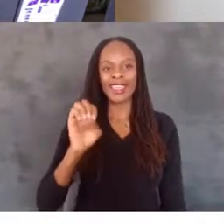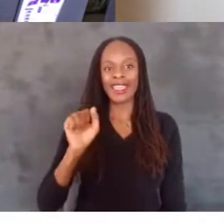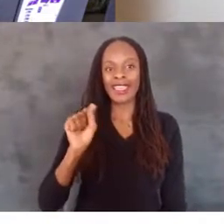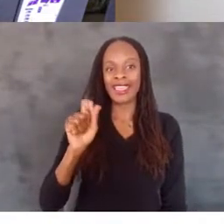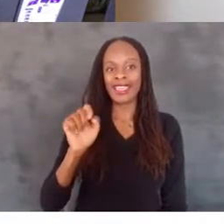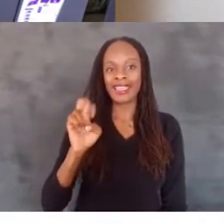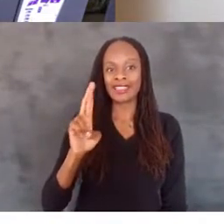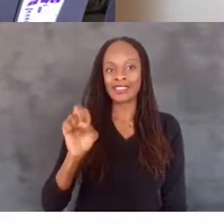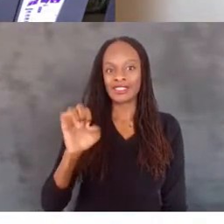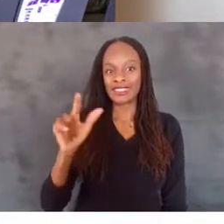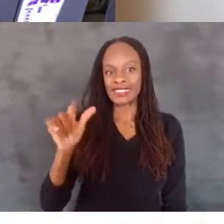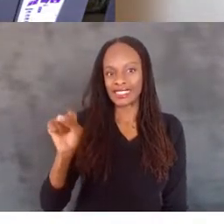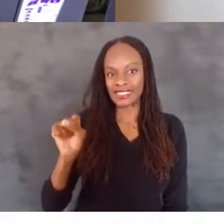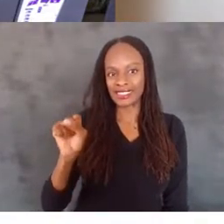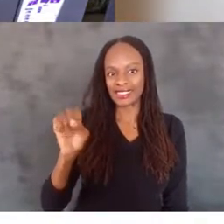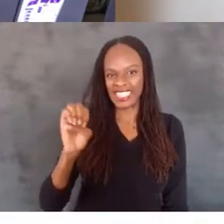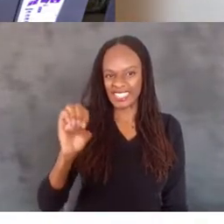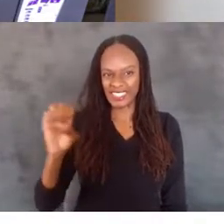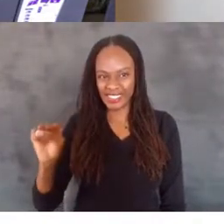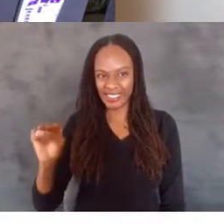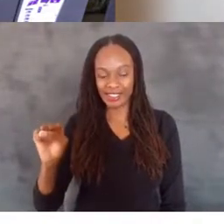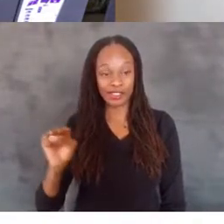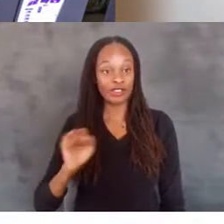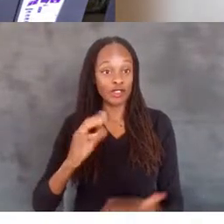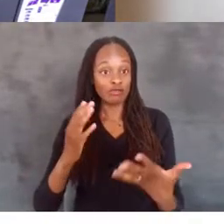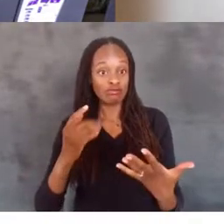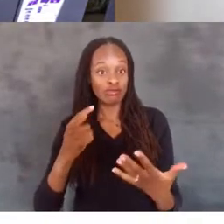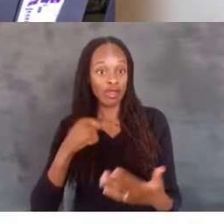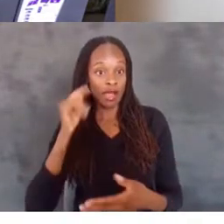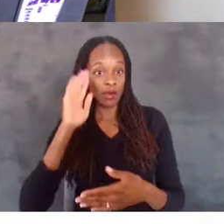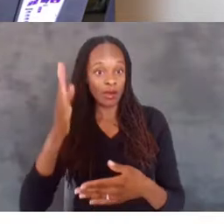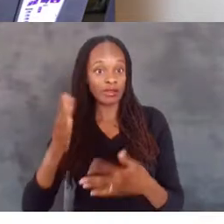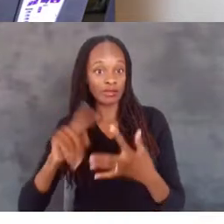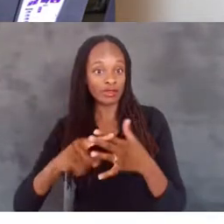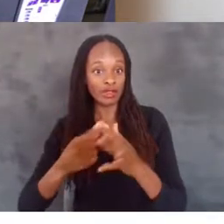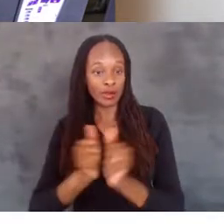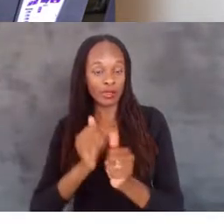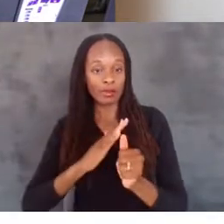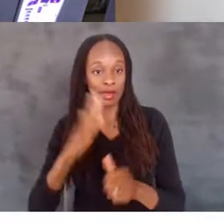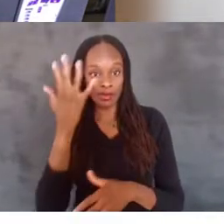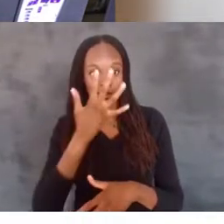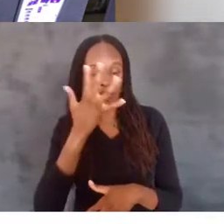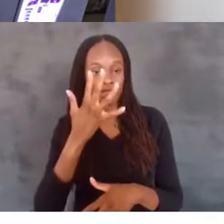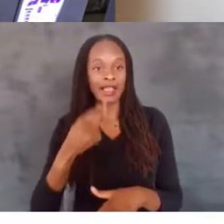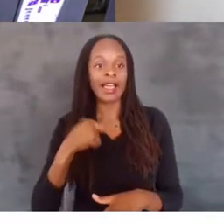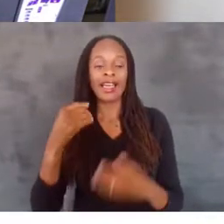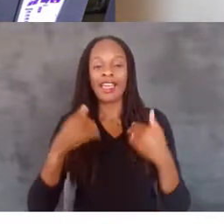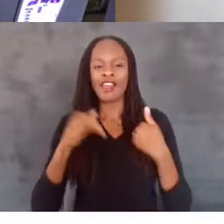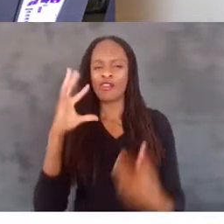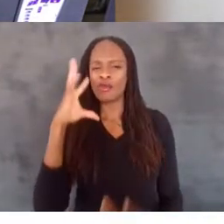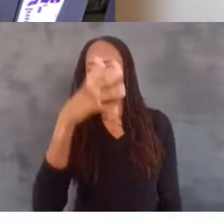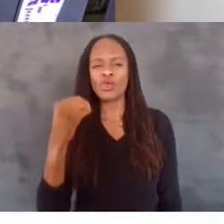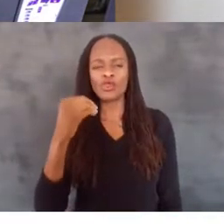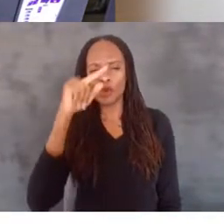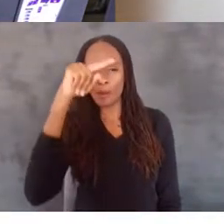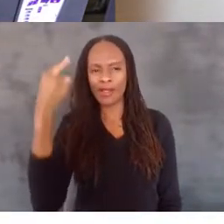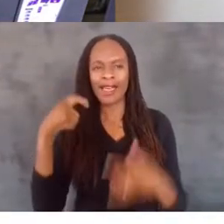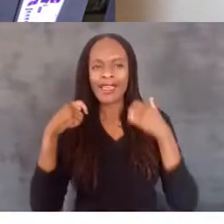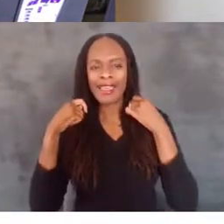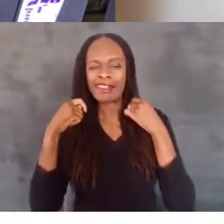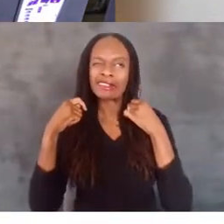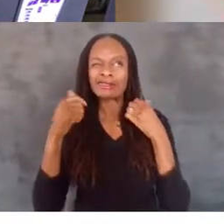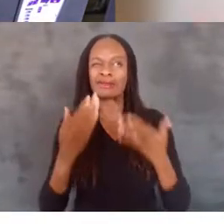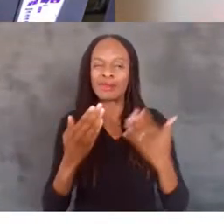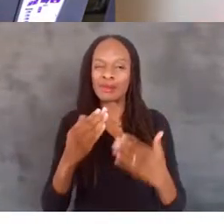start with describing my appearance. So I have beautiful black hair. Well, maybe a little bit of an exaggeration. It's